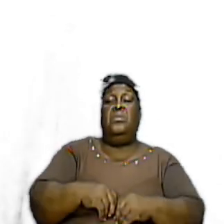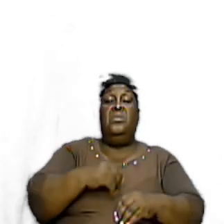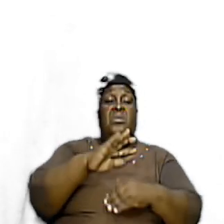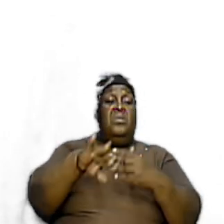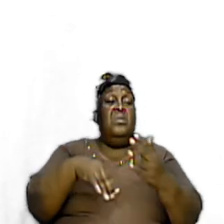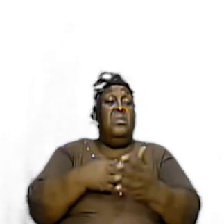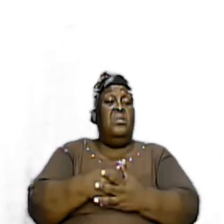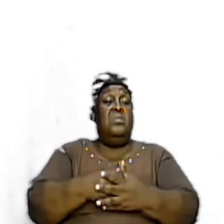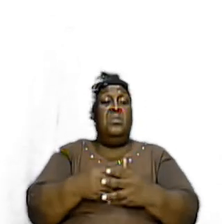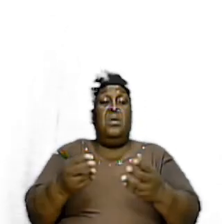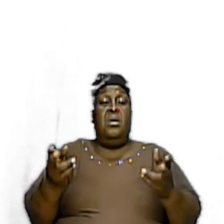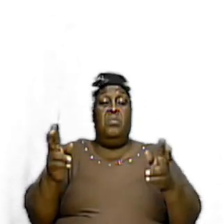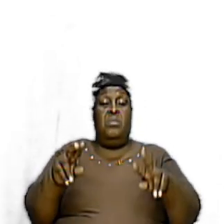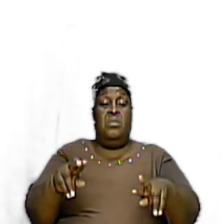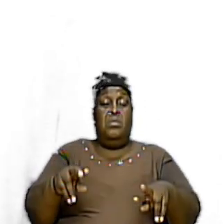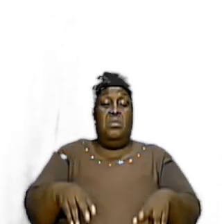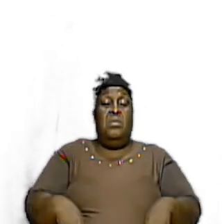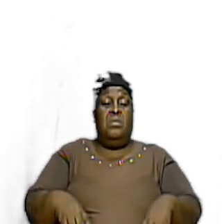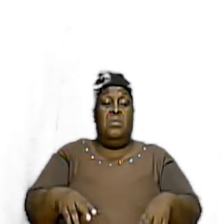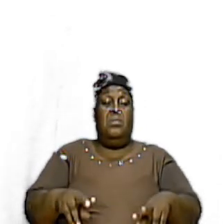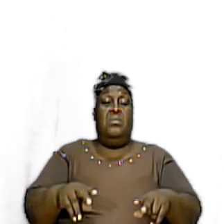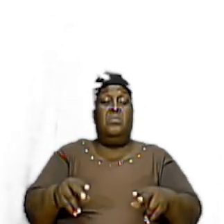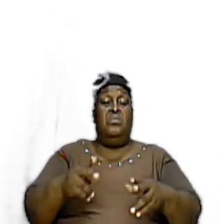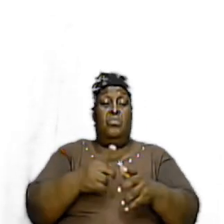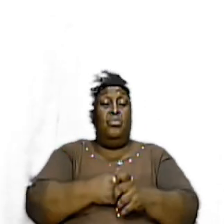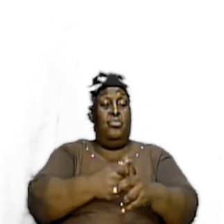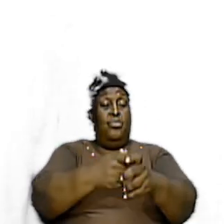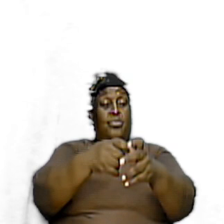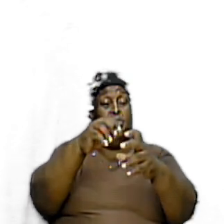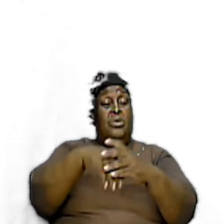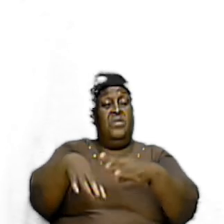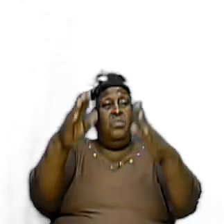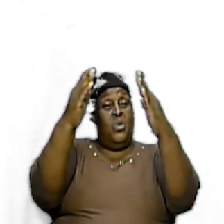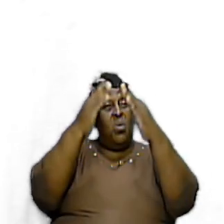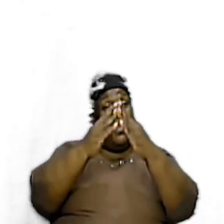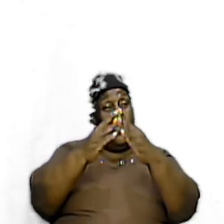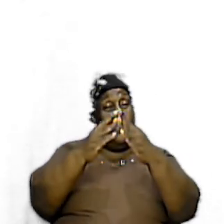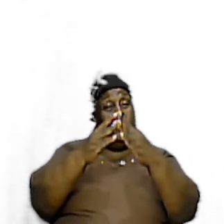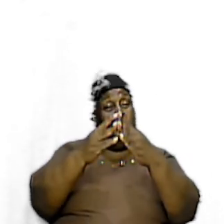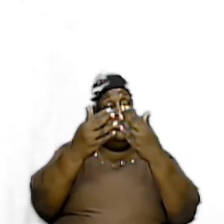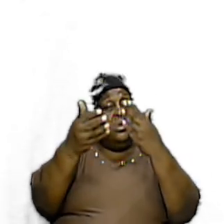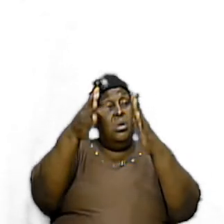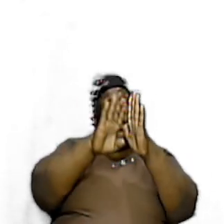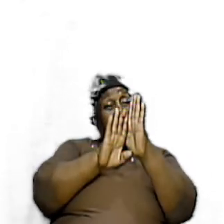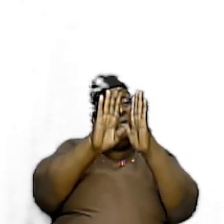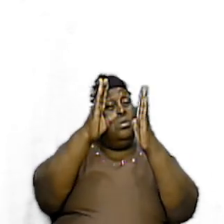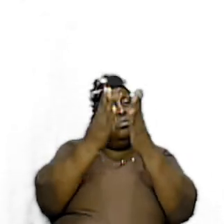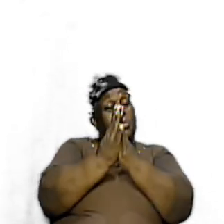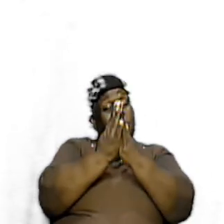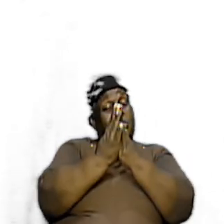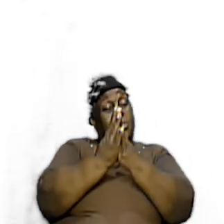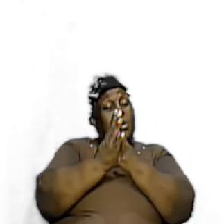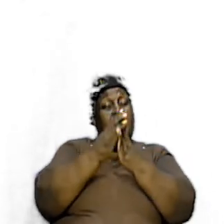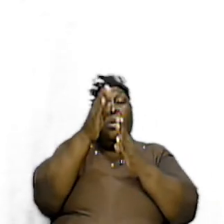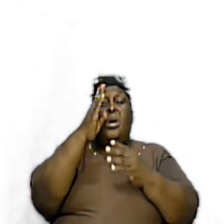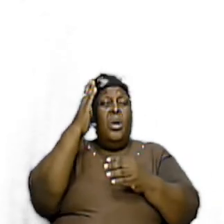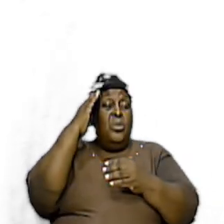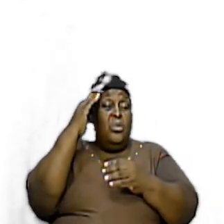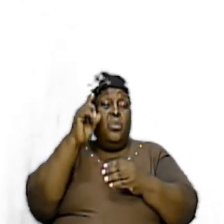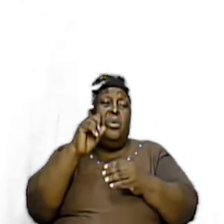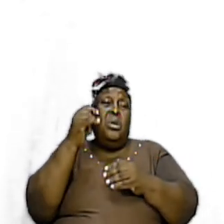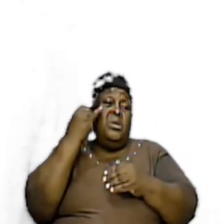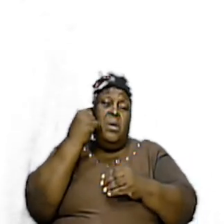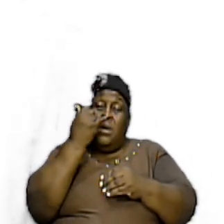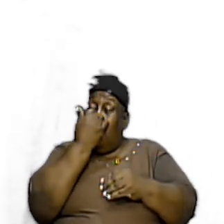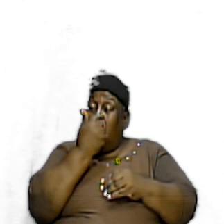could have Happened Is that everybody Could just run in Them house Lock them door God knows where Israel was So all he had